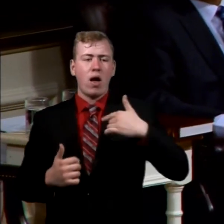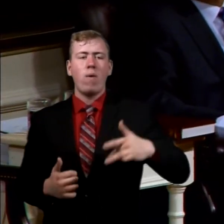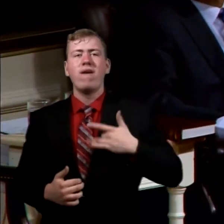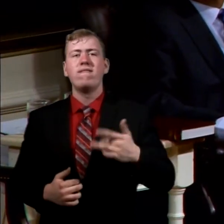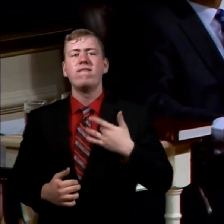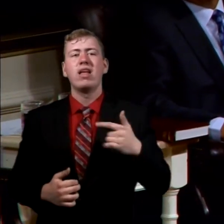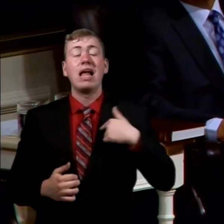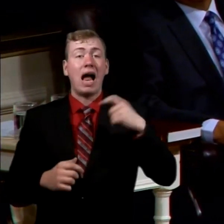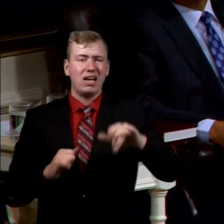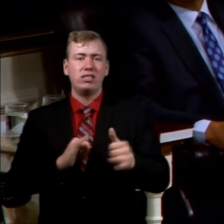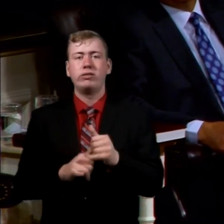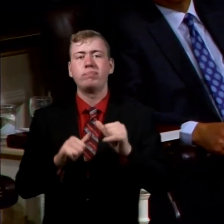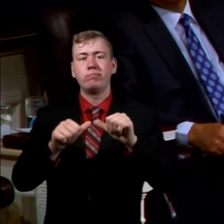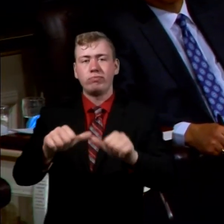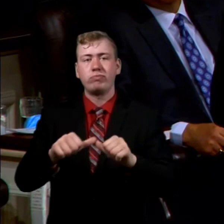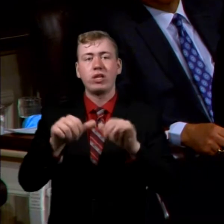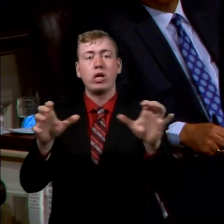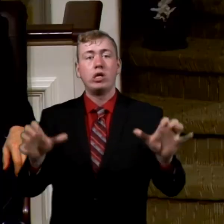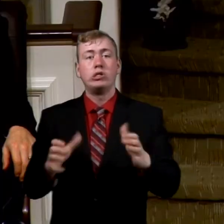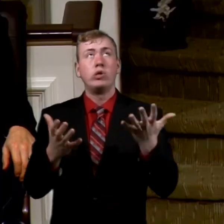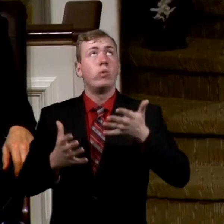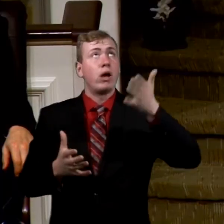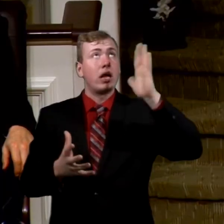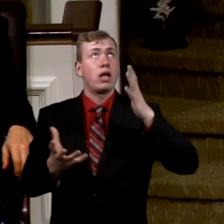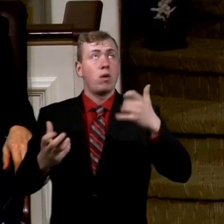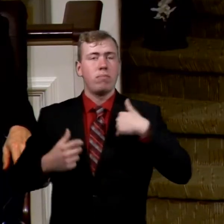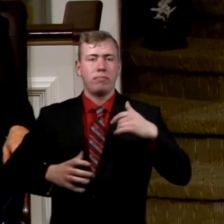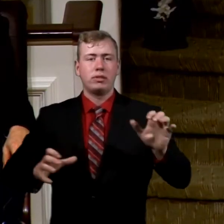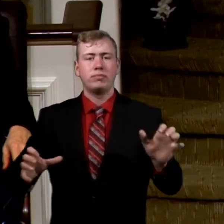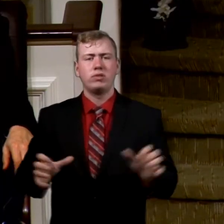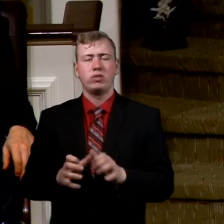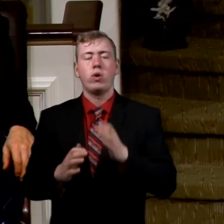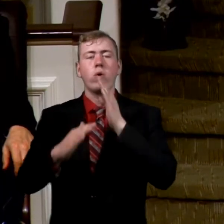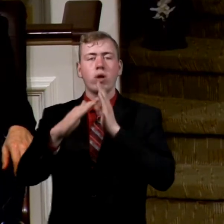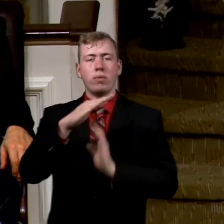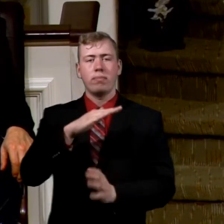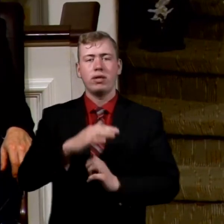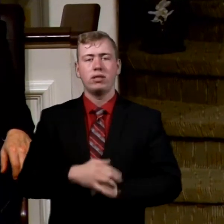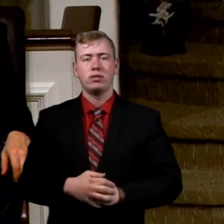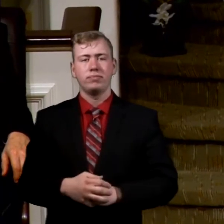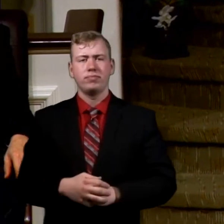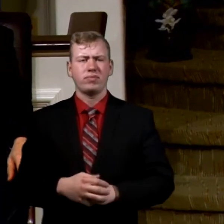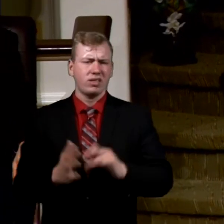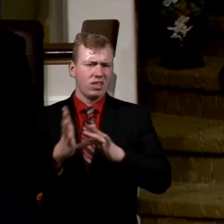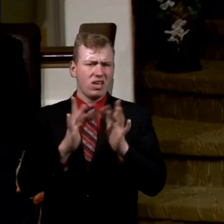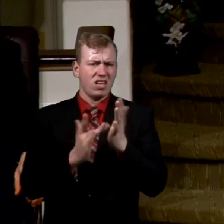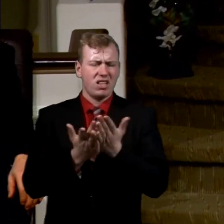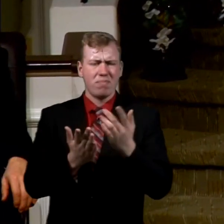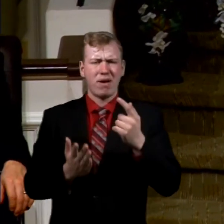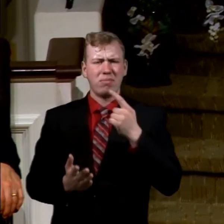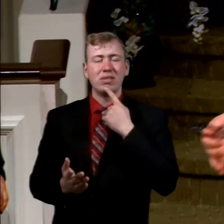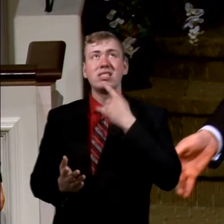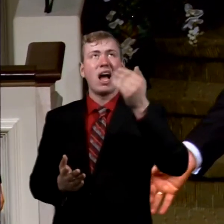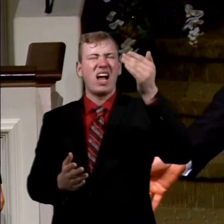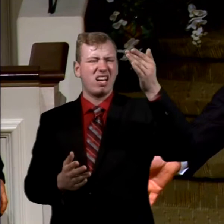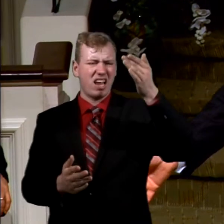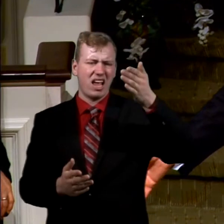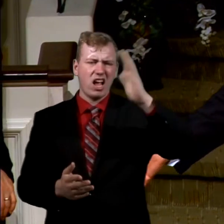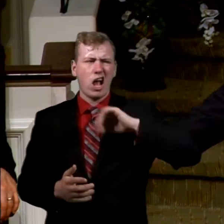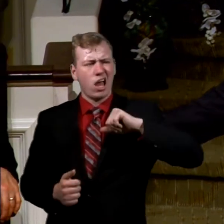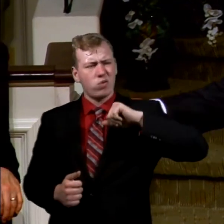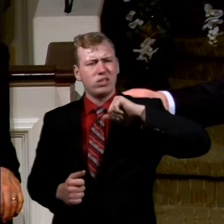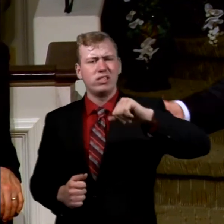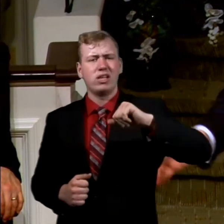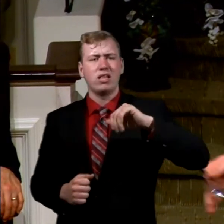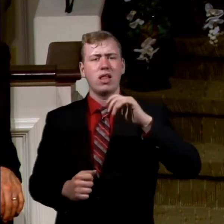I need to just continue to do what God wants me to do. Humility. The Bible says that God resisted the proud, but he gives grace